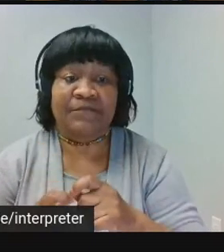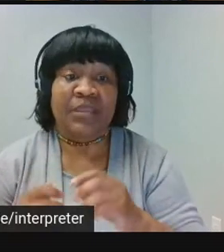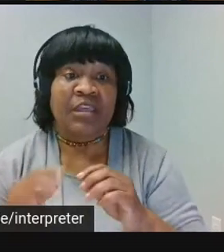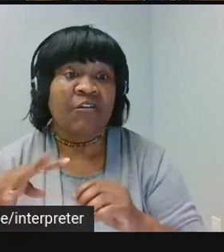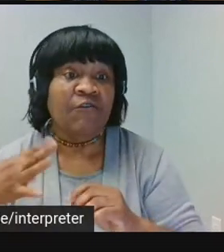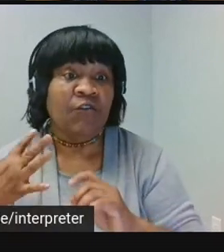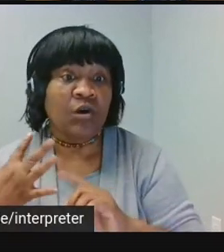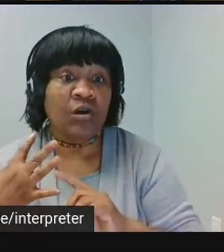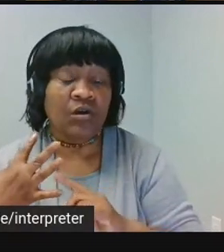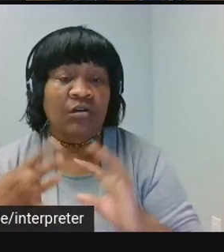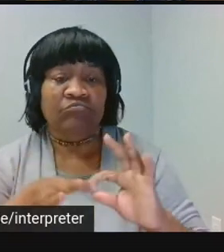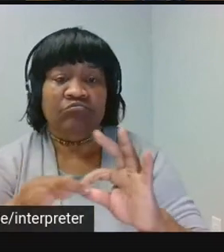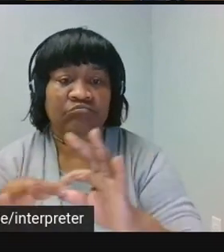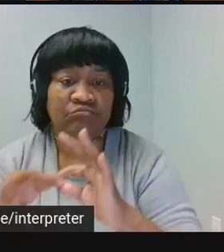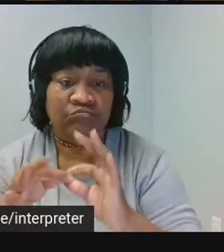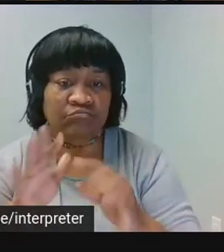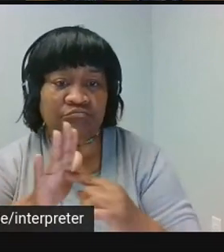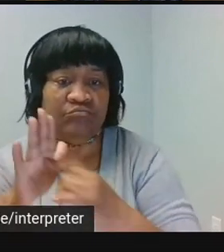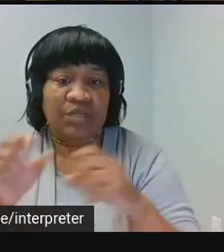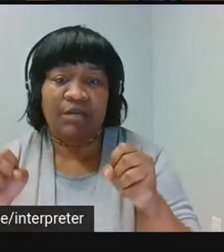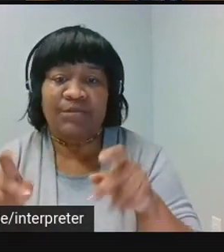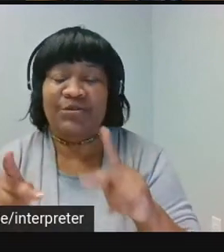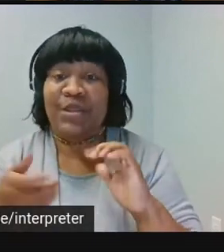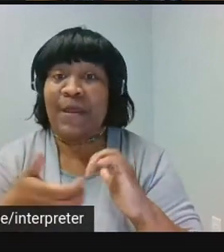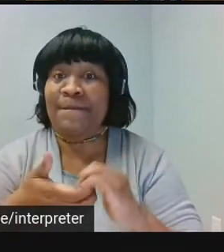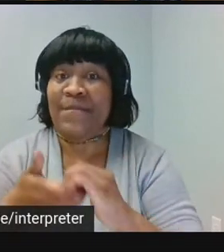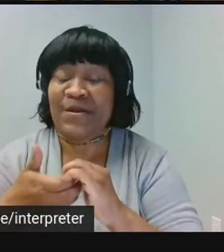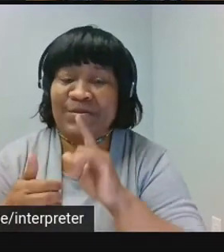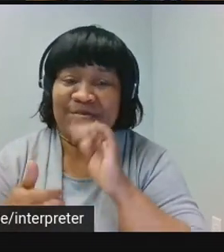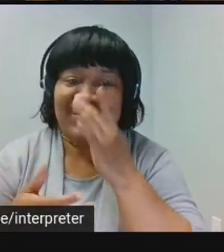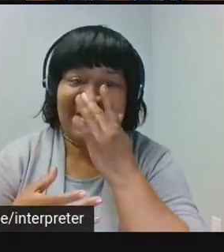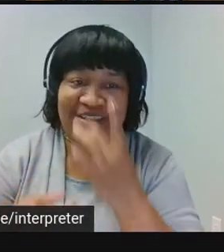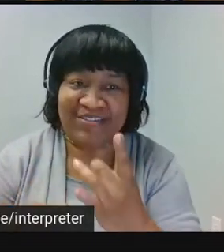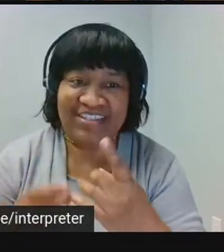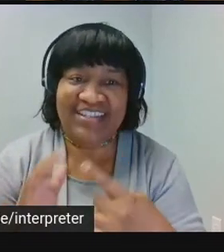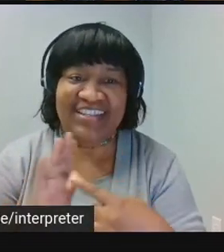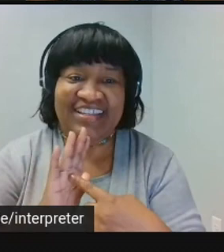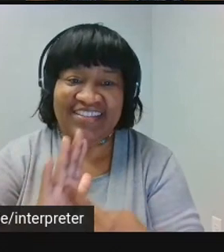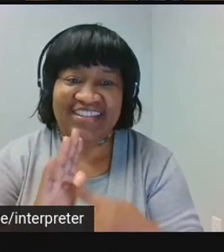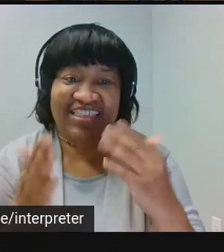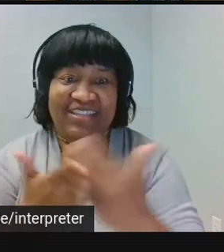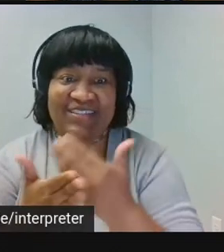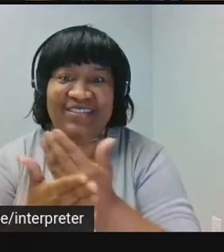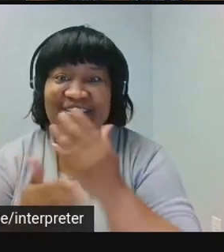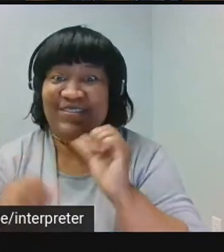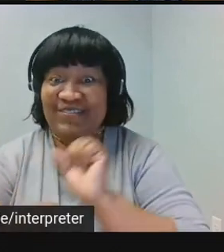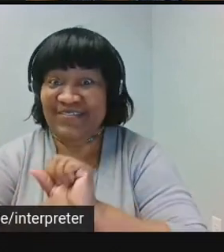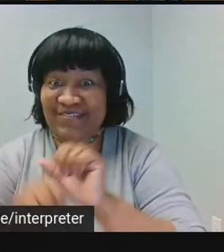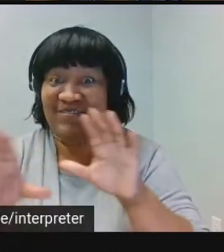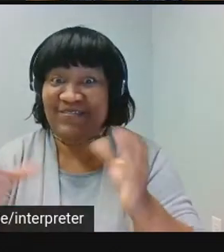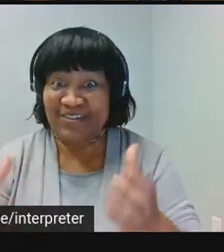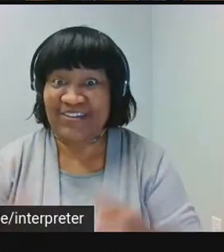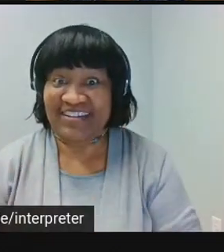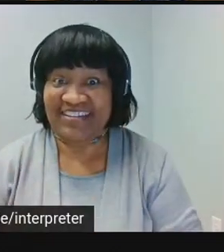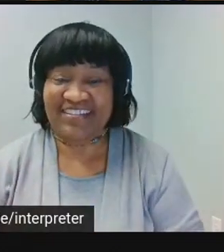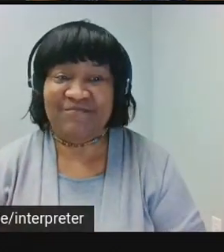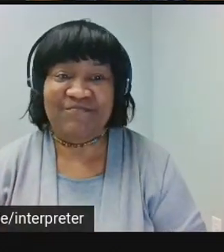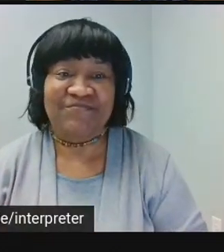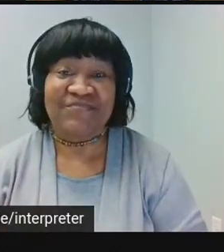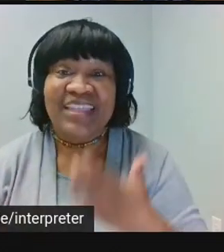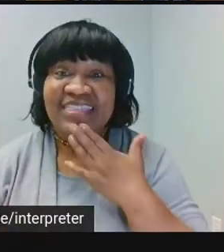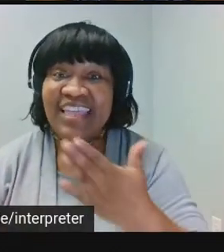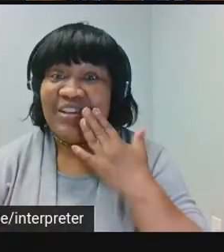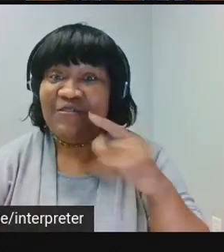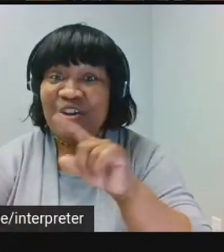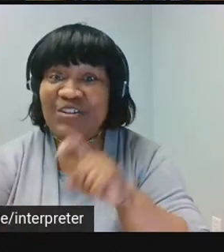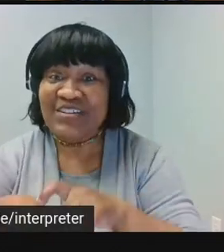four, collaborative exhibition opportunities and partners interested in exhibiting this new body of work. Thank you